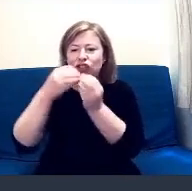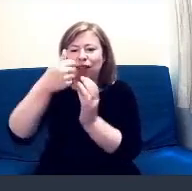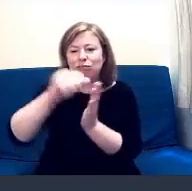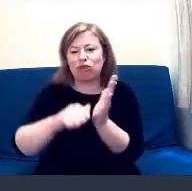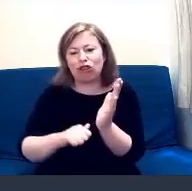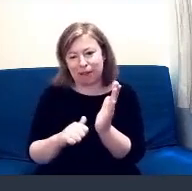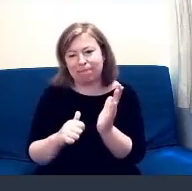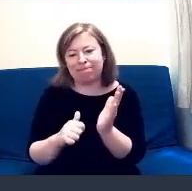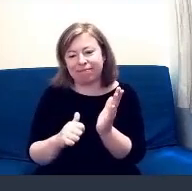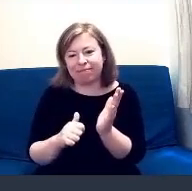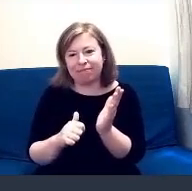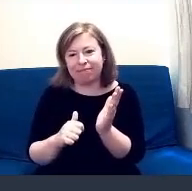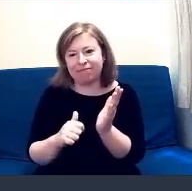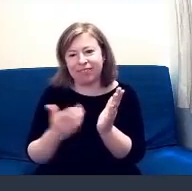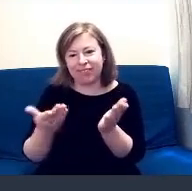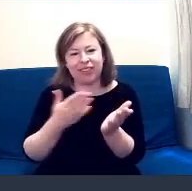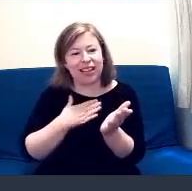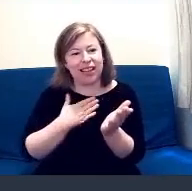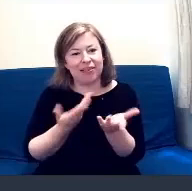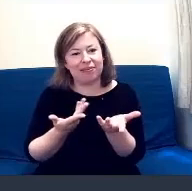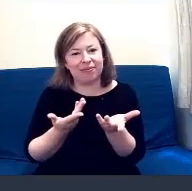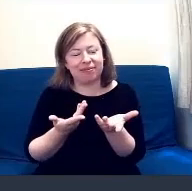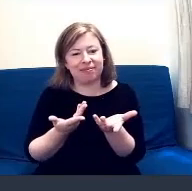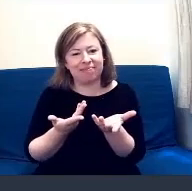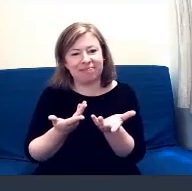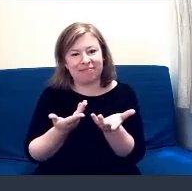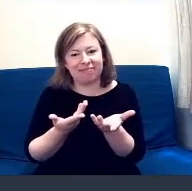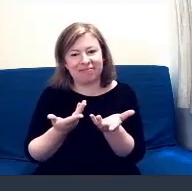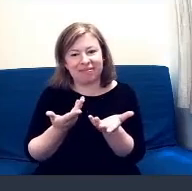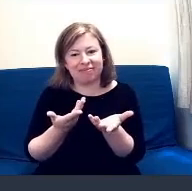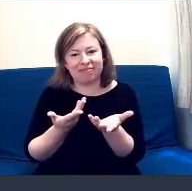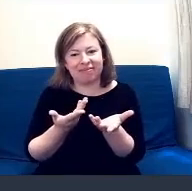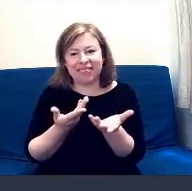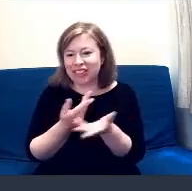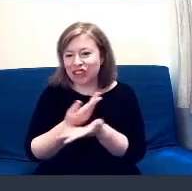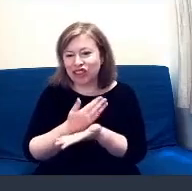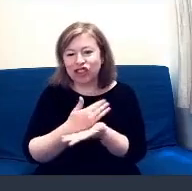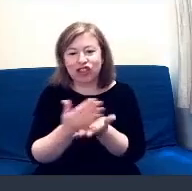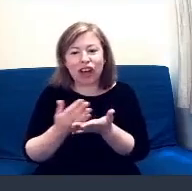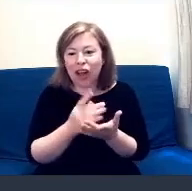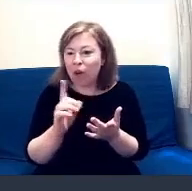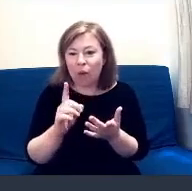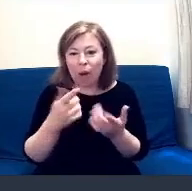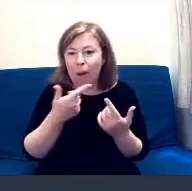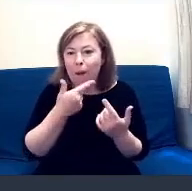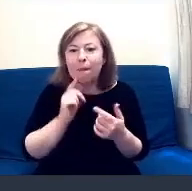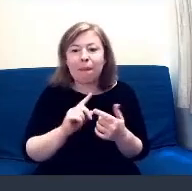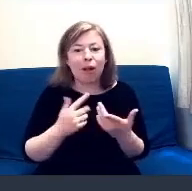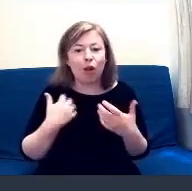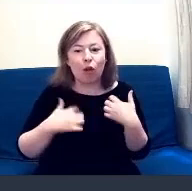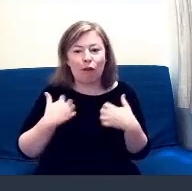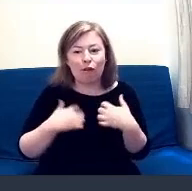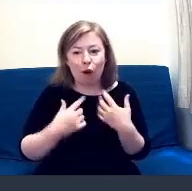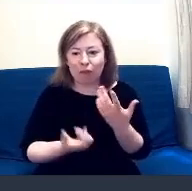do you want to tell everybody what they've got to look forward to this week? Yeah, that's not a problem.